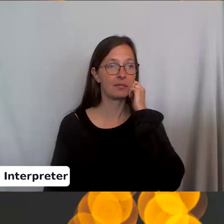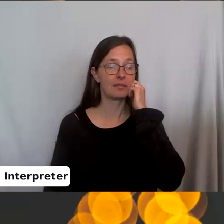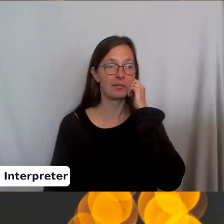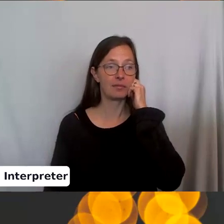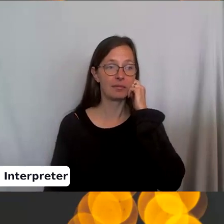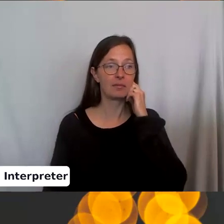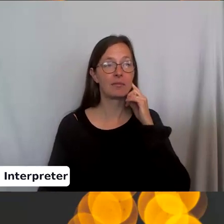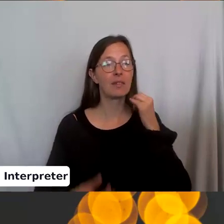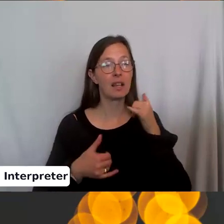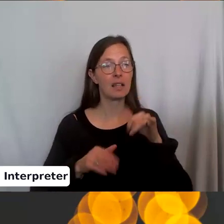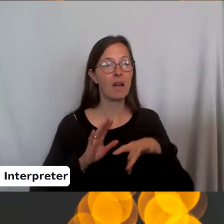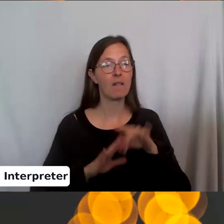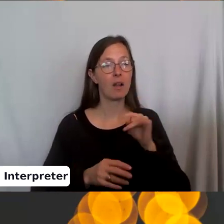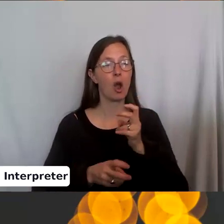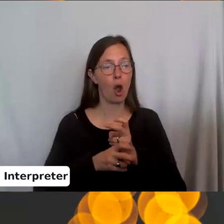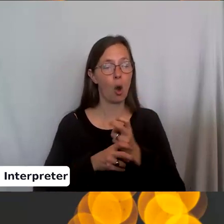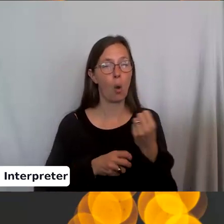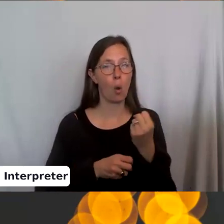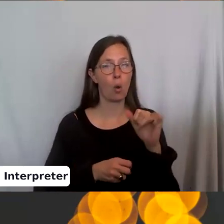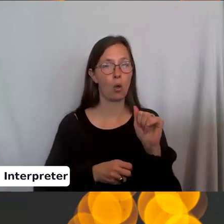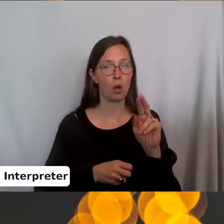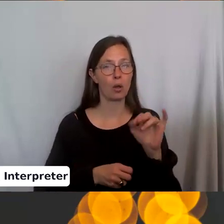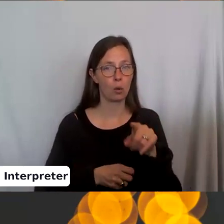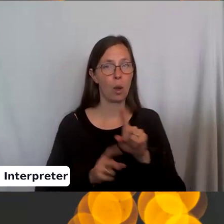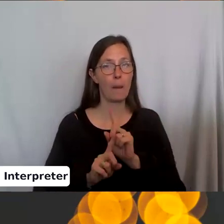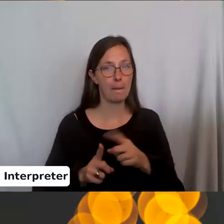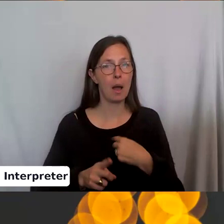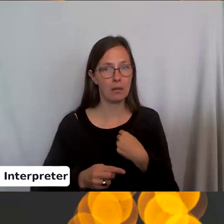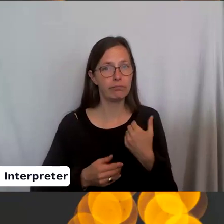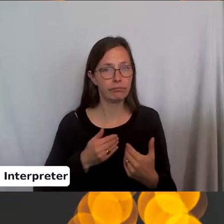I still find it hard holding the yarn like you do, but I'm getting there. I love it.